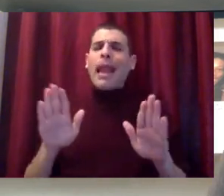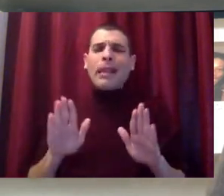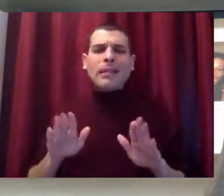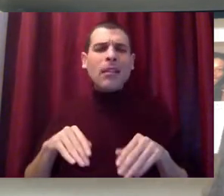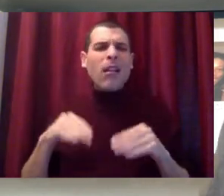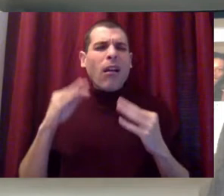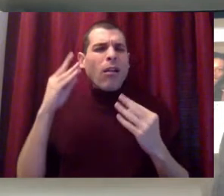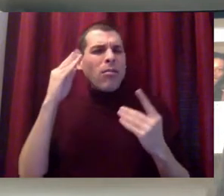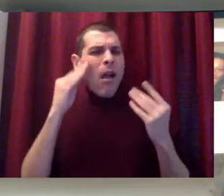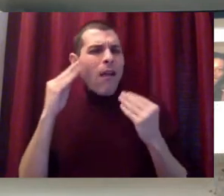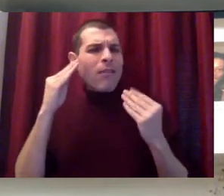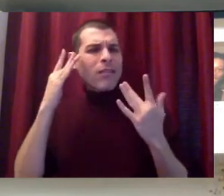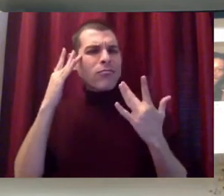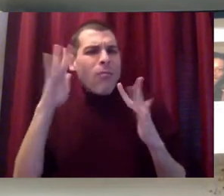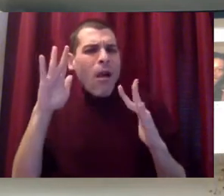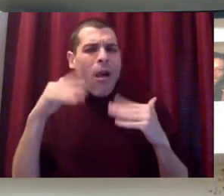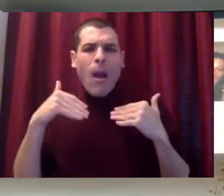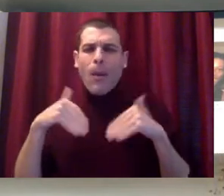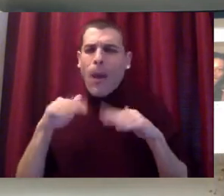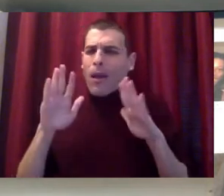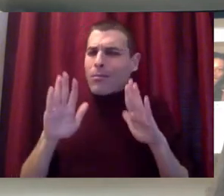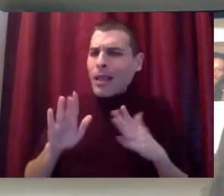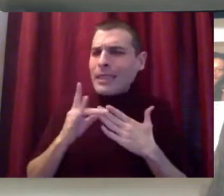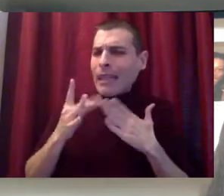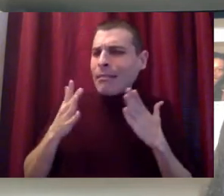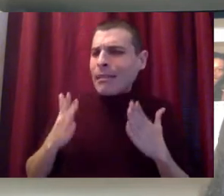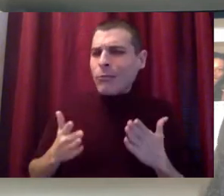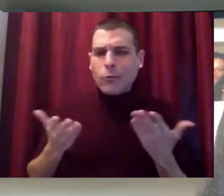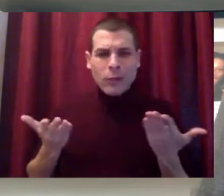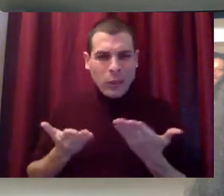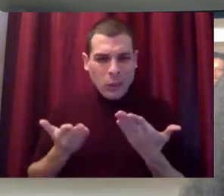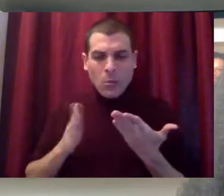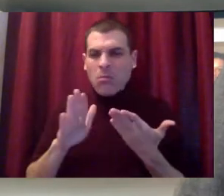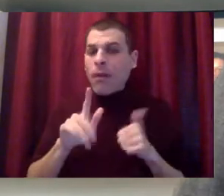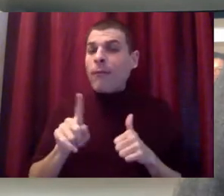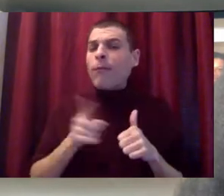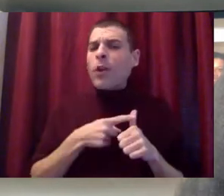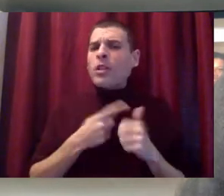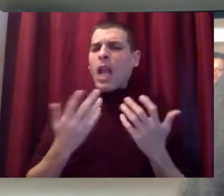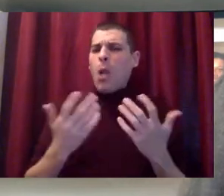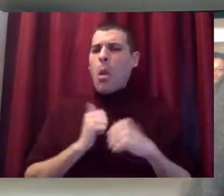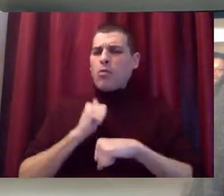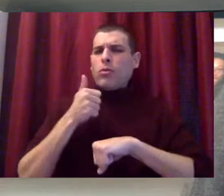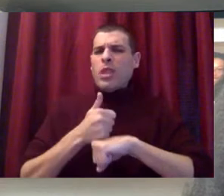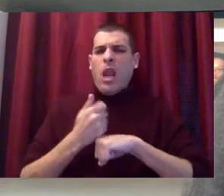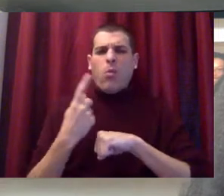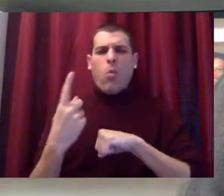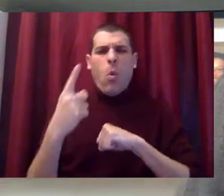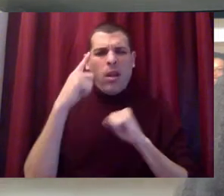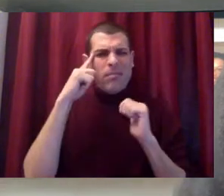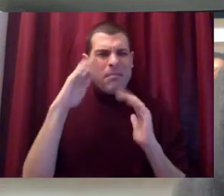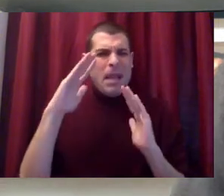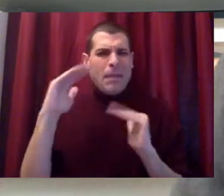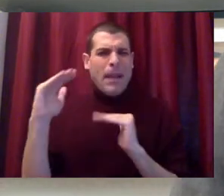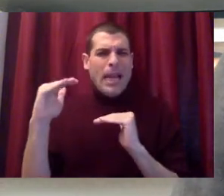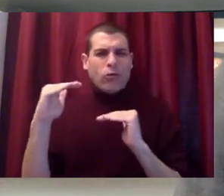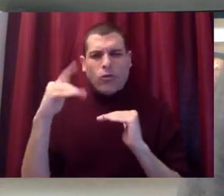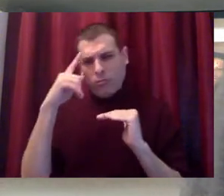But before we jump into our conversation, I want to set one expectation for today's discussion.